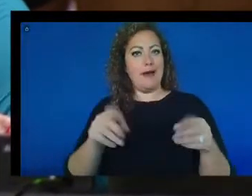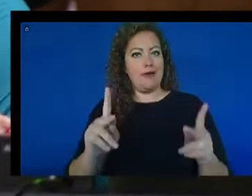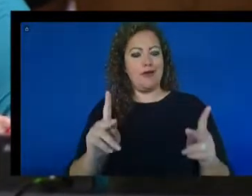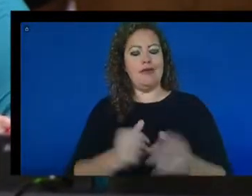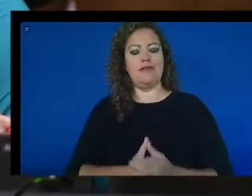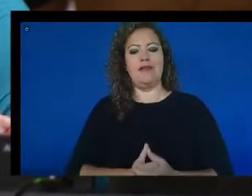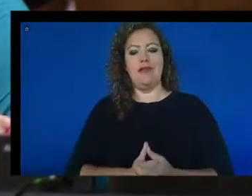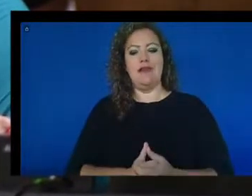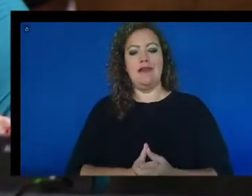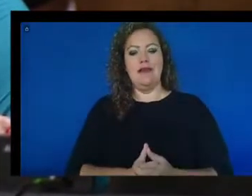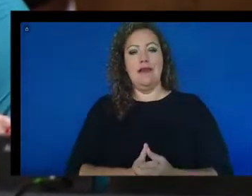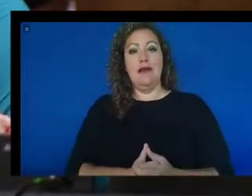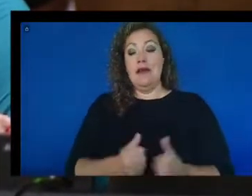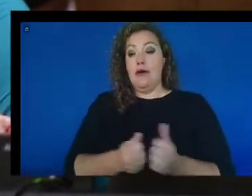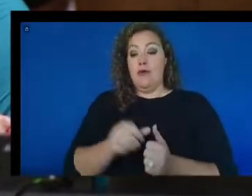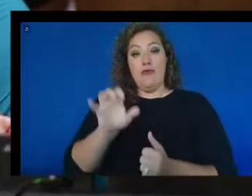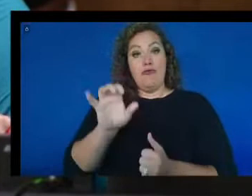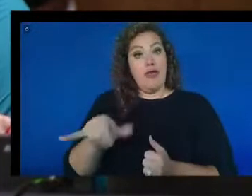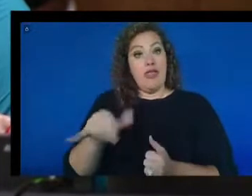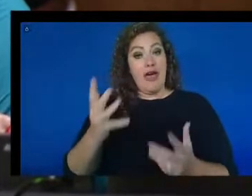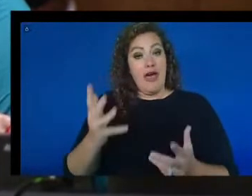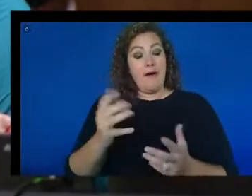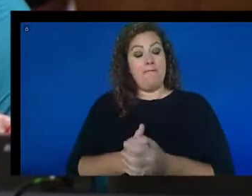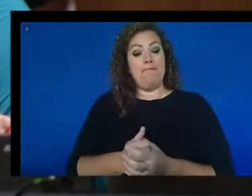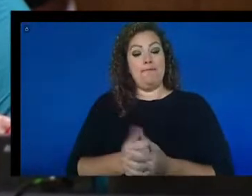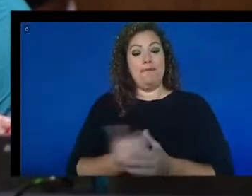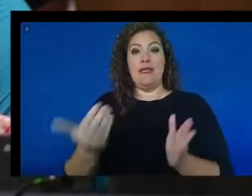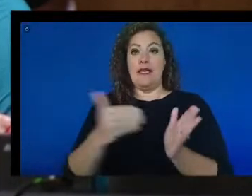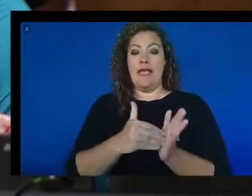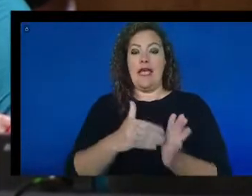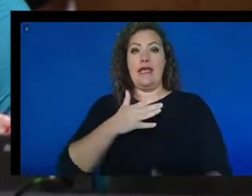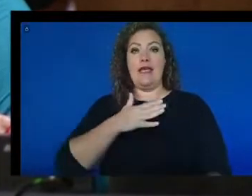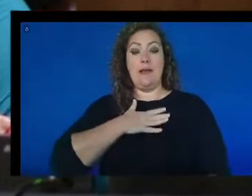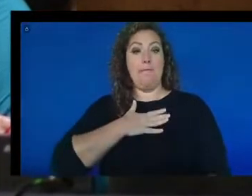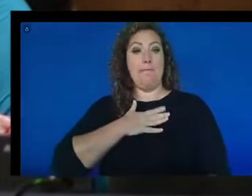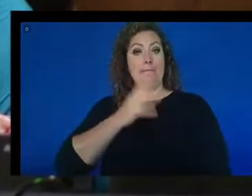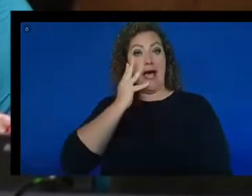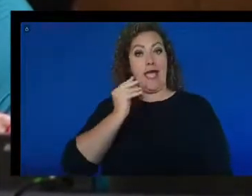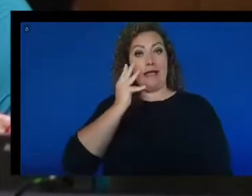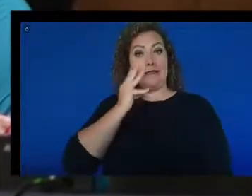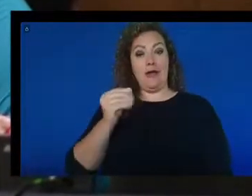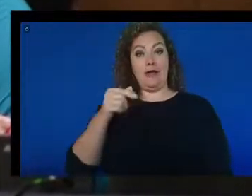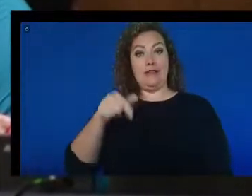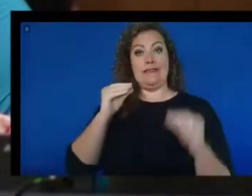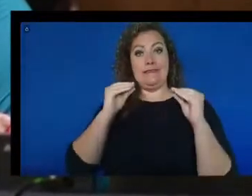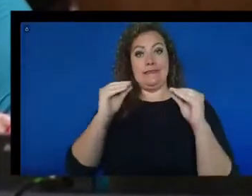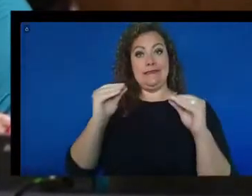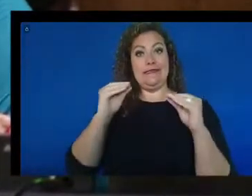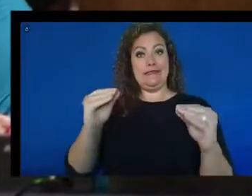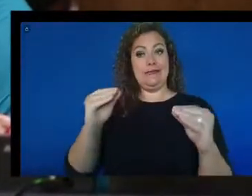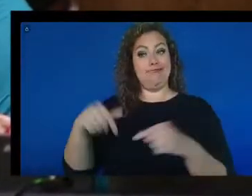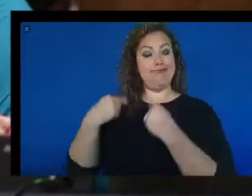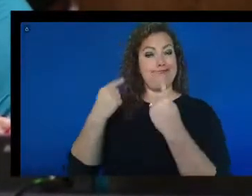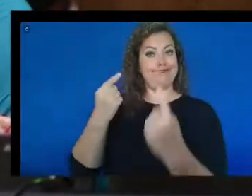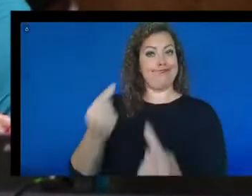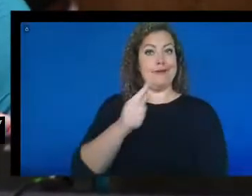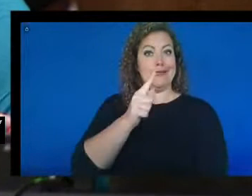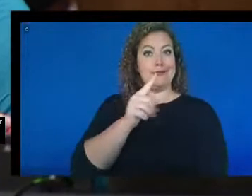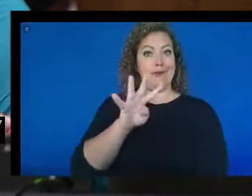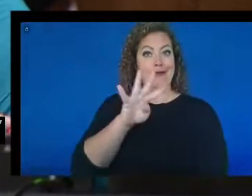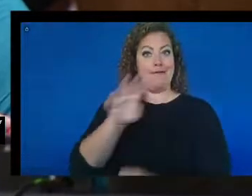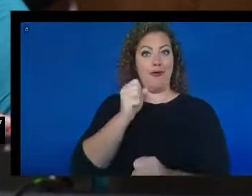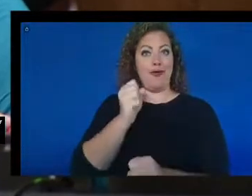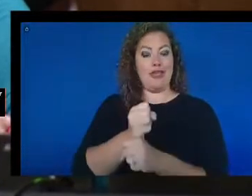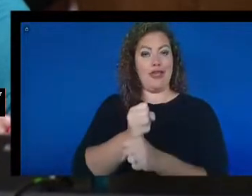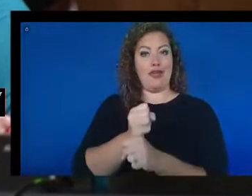And with that said, again, my experience teaching, I've been teaching for 24 years persons with